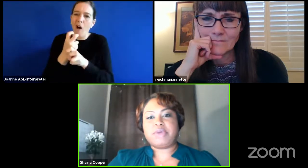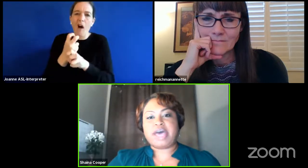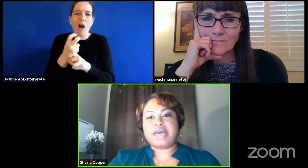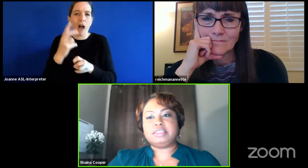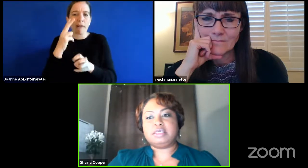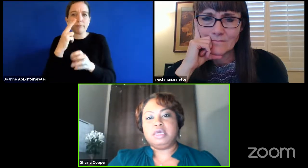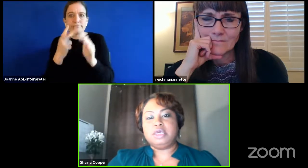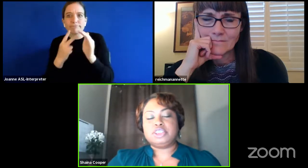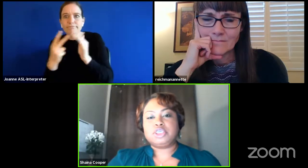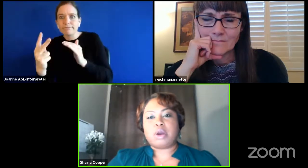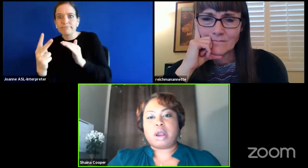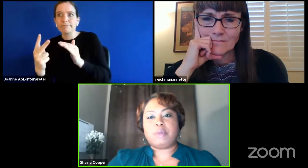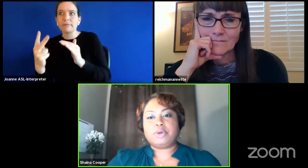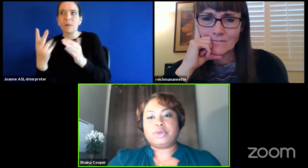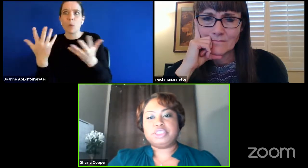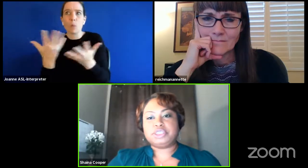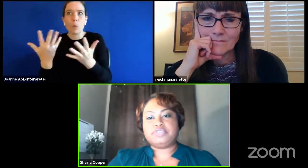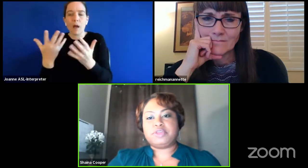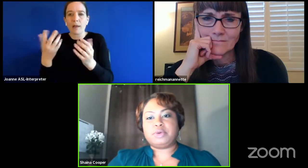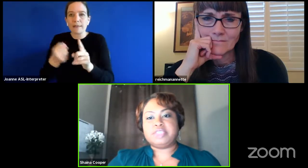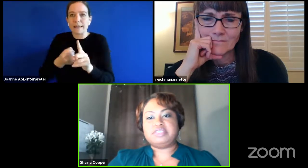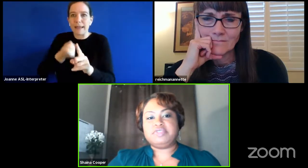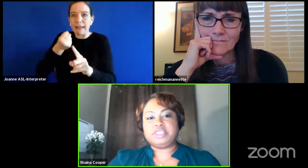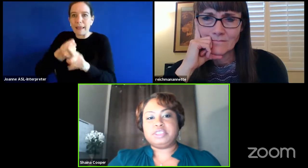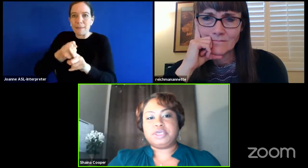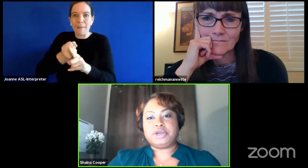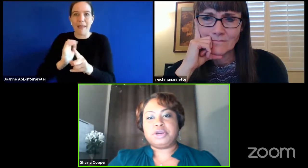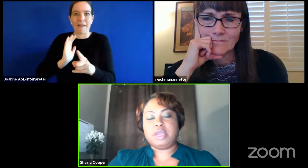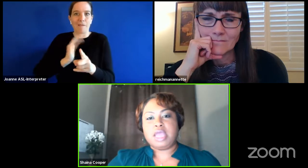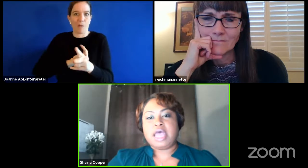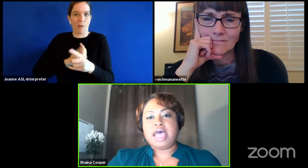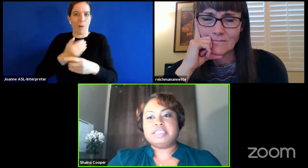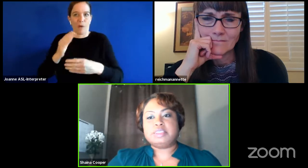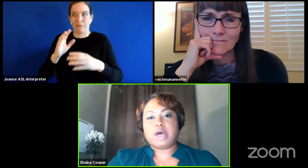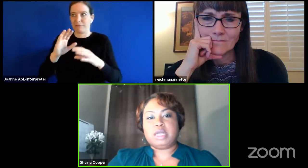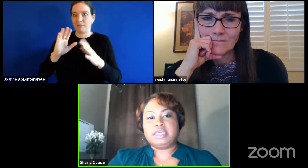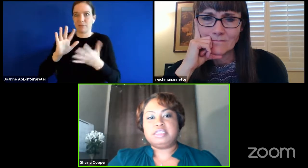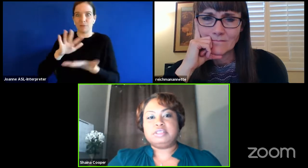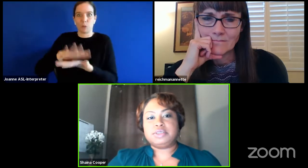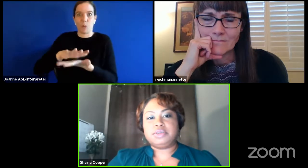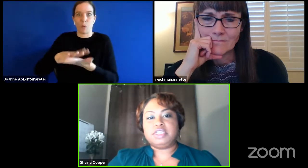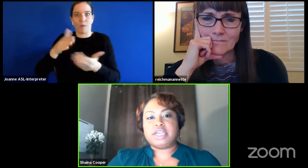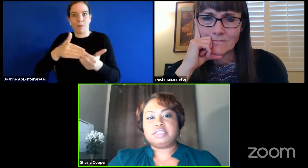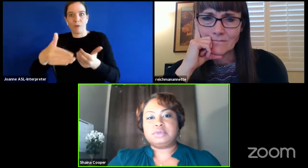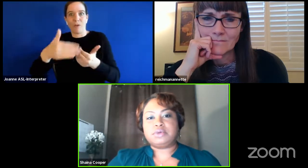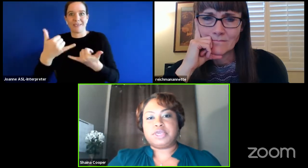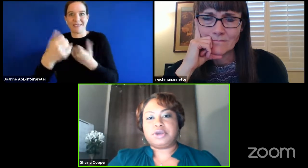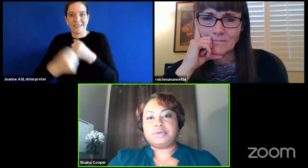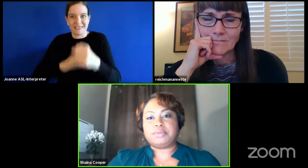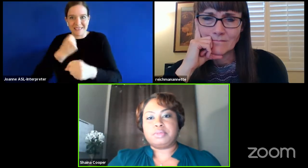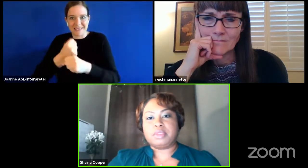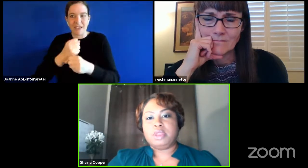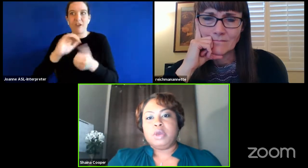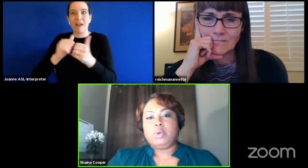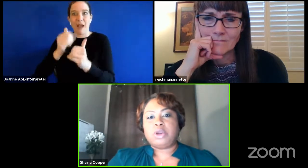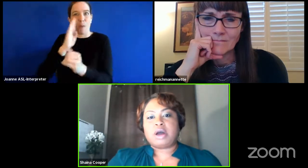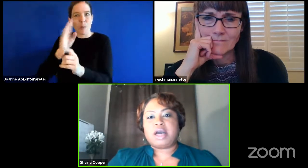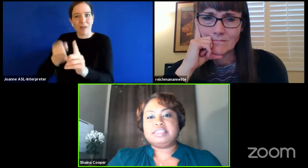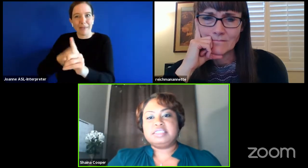potential impact to our operations for the rest of this year as well into the next school year